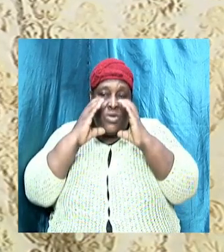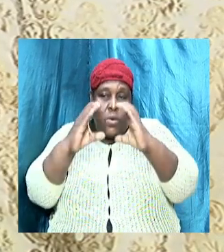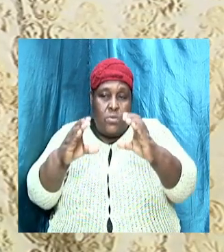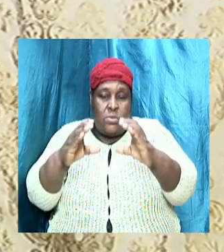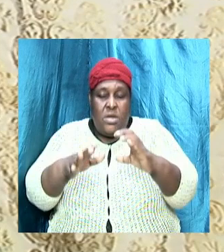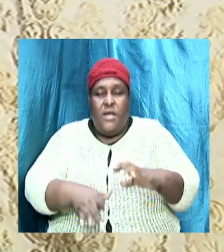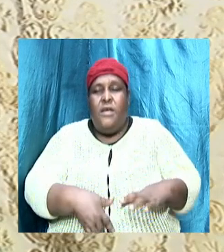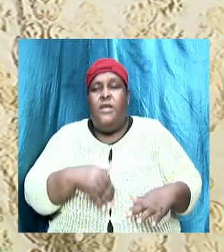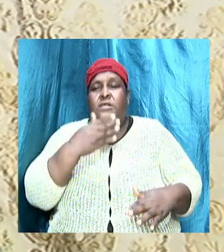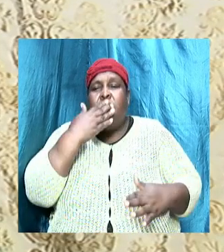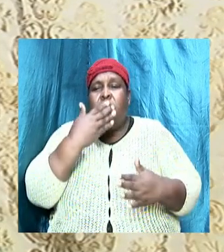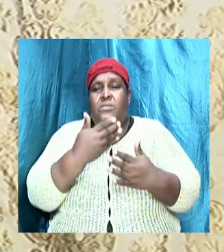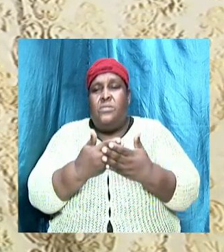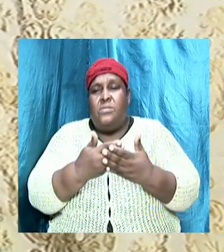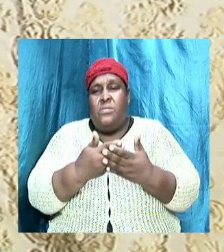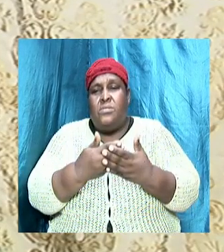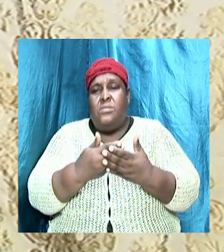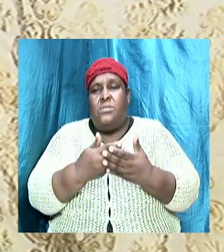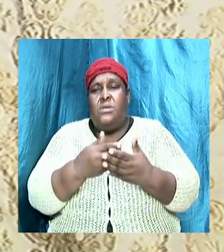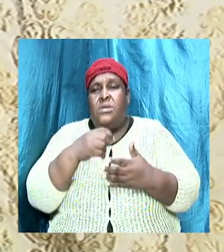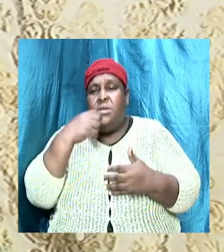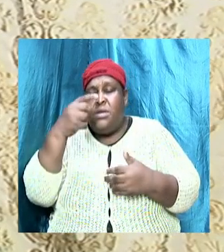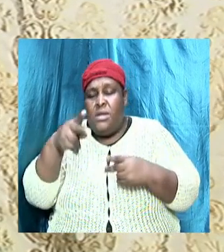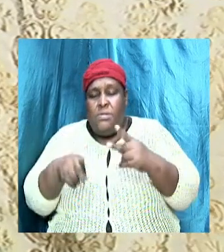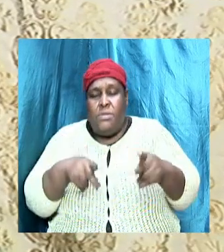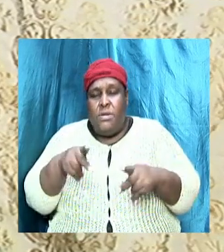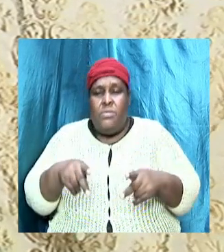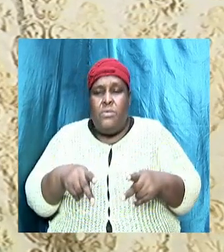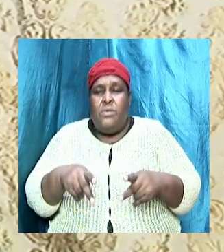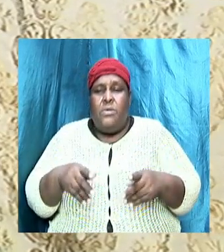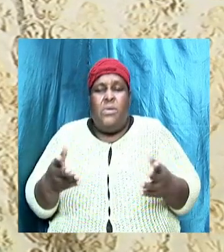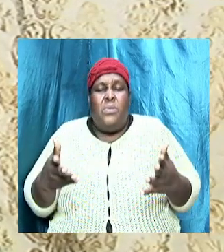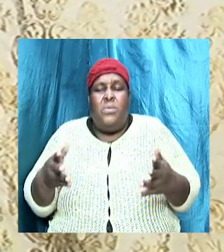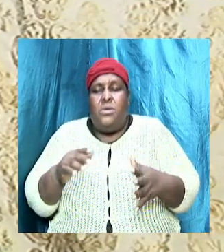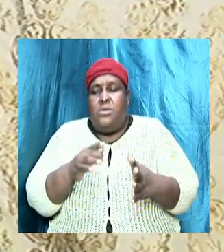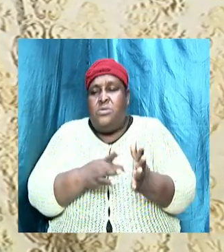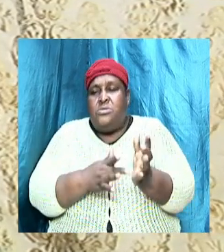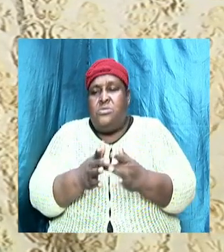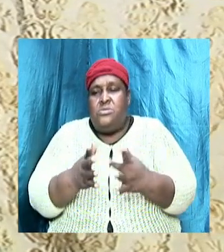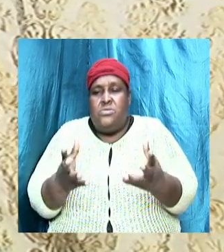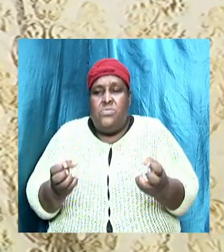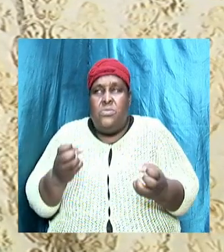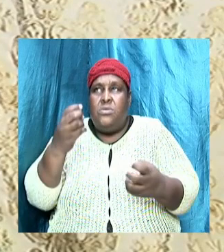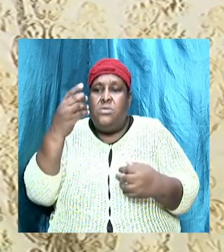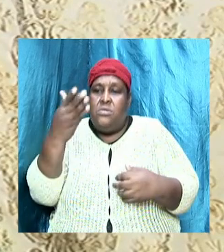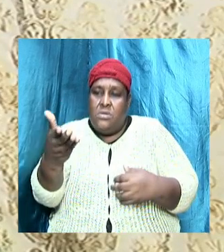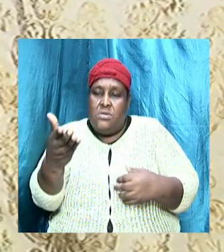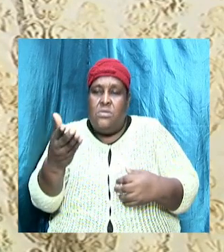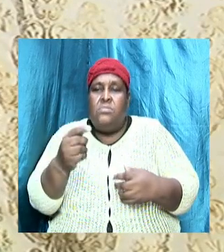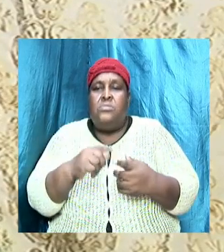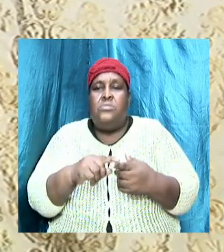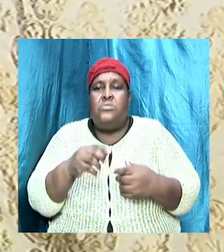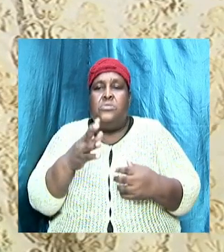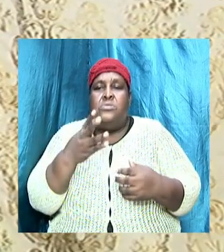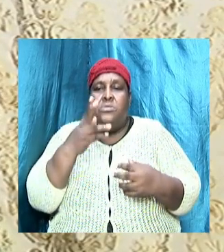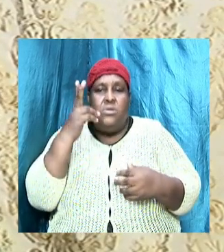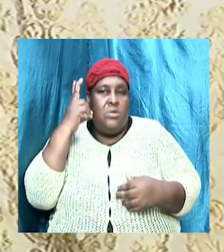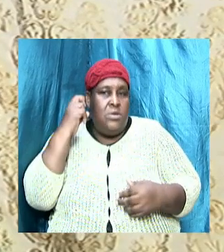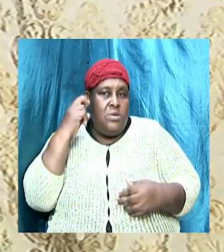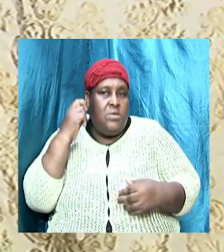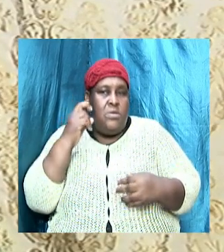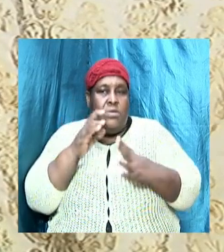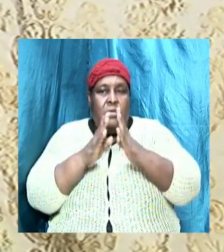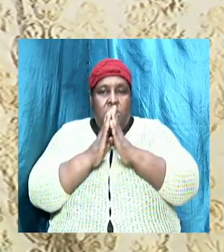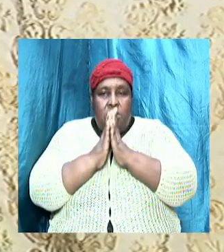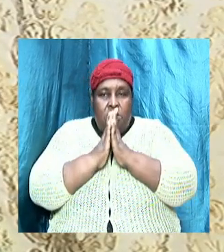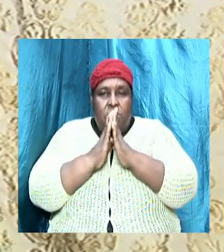about what Jesus wants them to hear. As we get in the Word tonight, we just want to open with prayer, so just bow